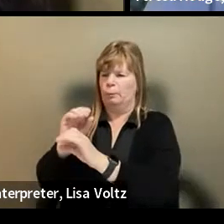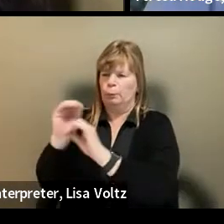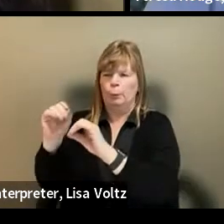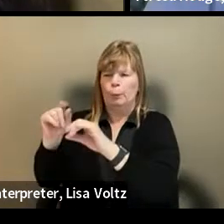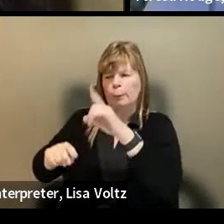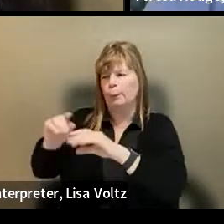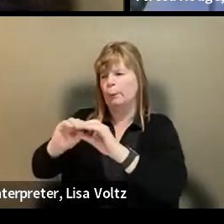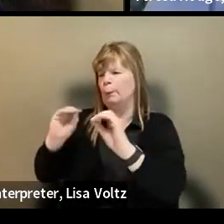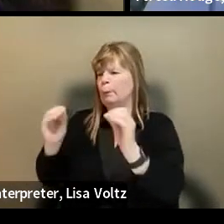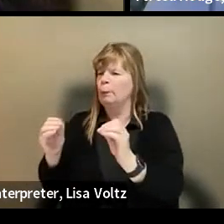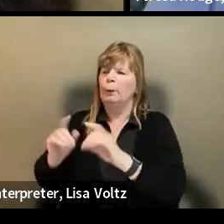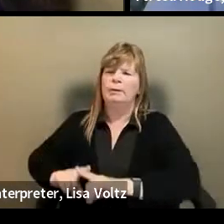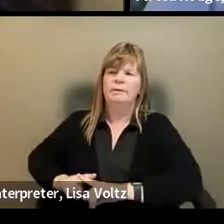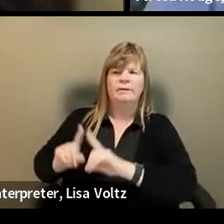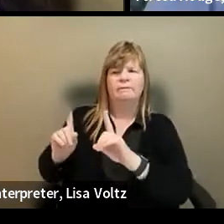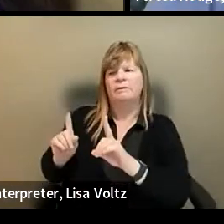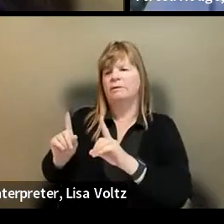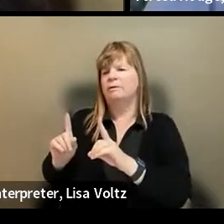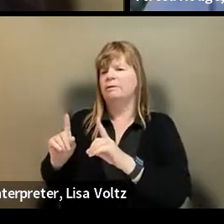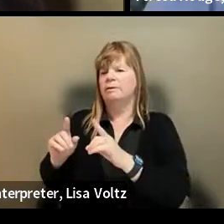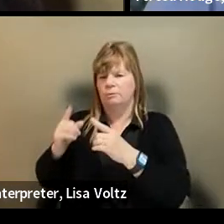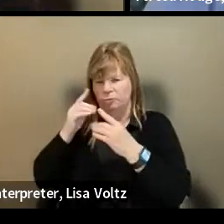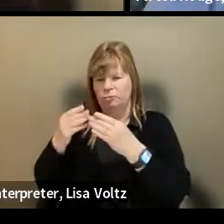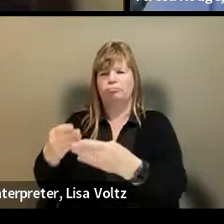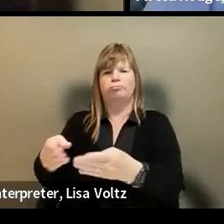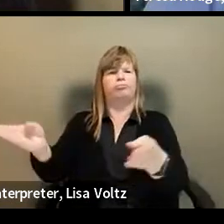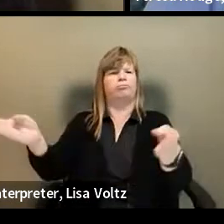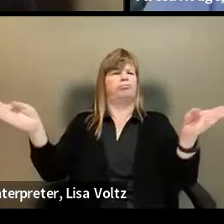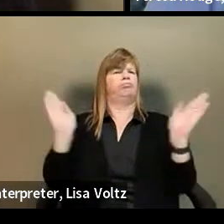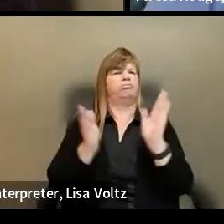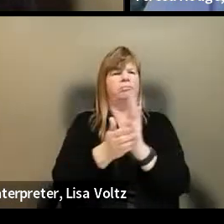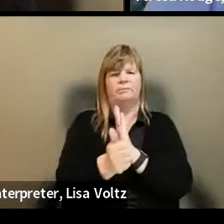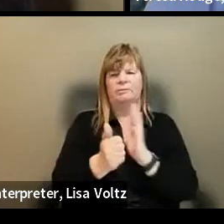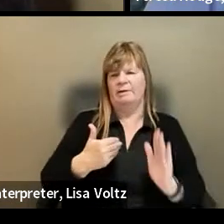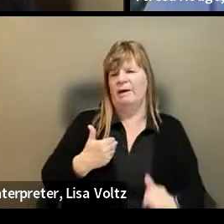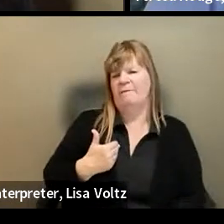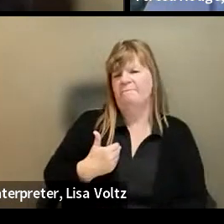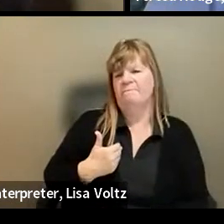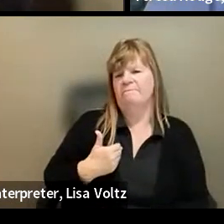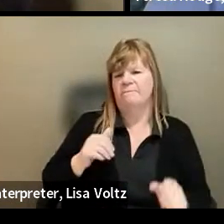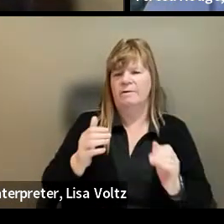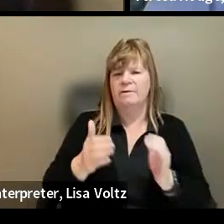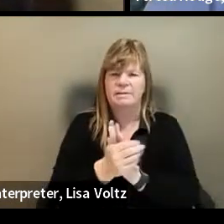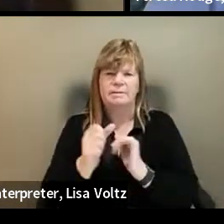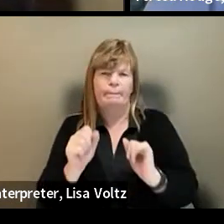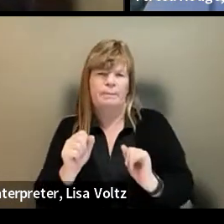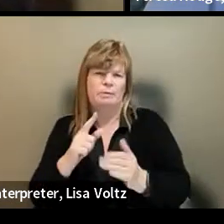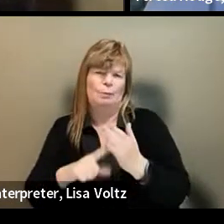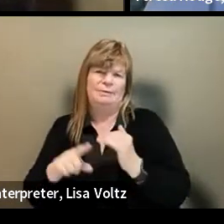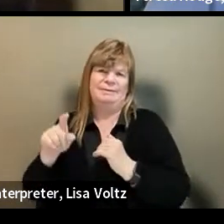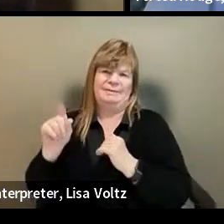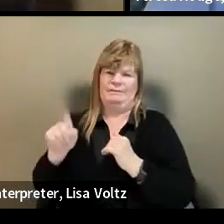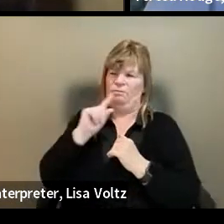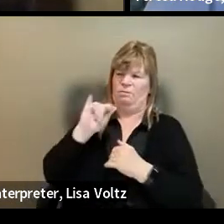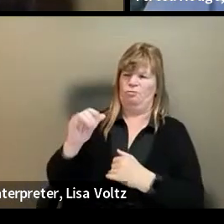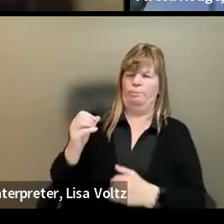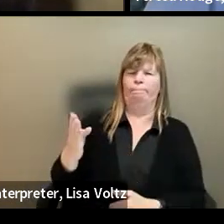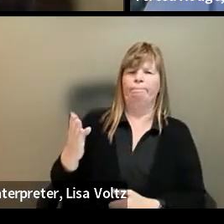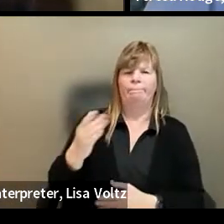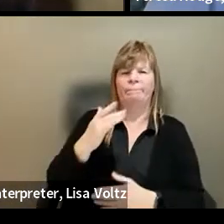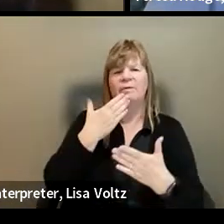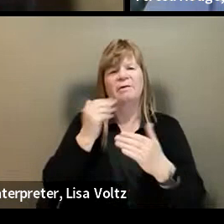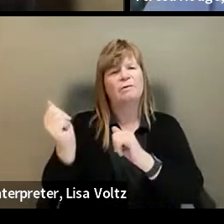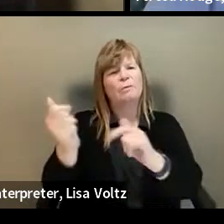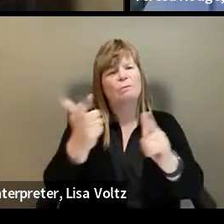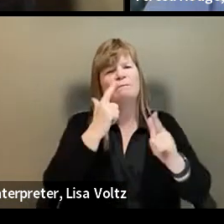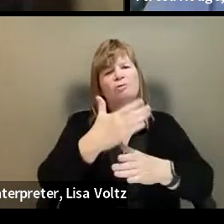the really wide field of talent that have the skills and abilities necessary to perform the job. So thank you all